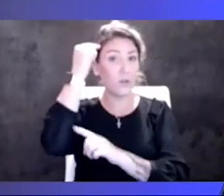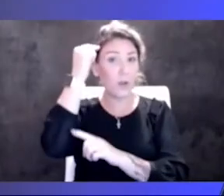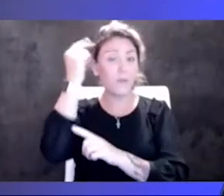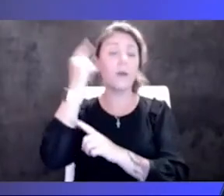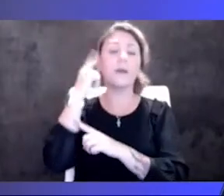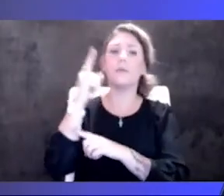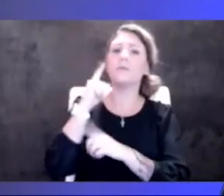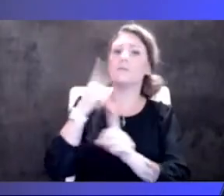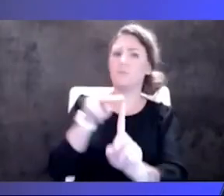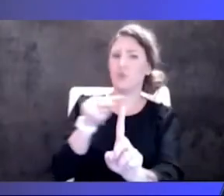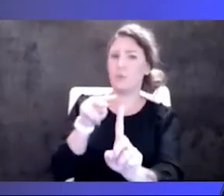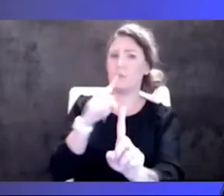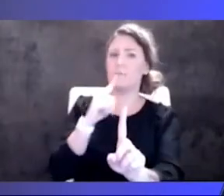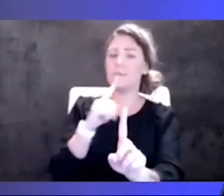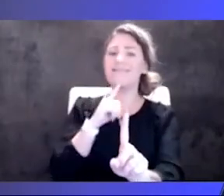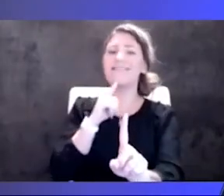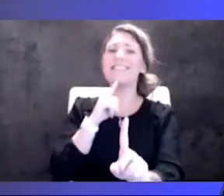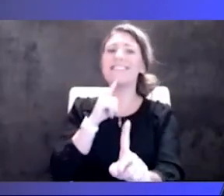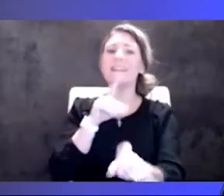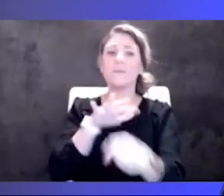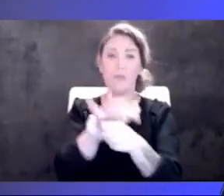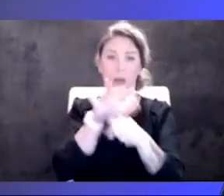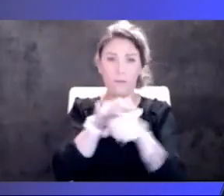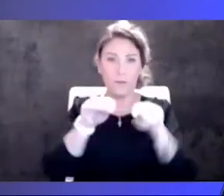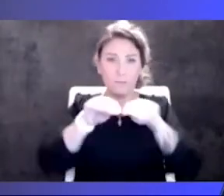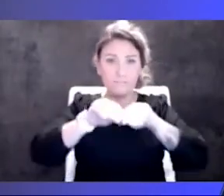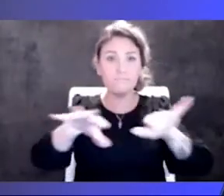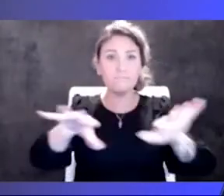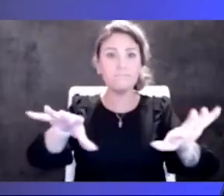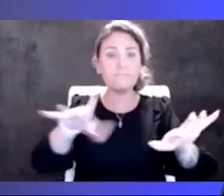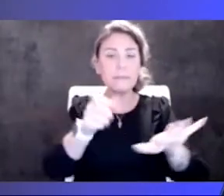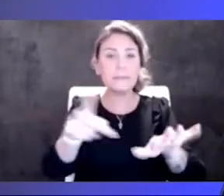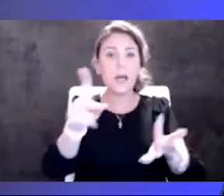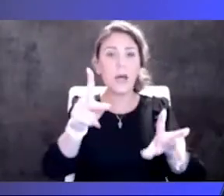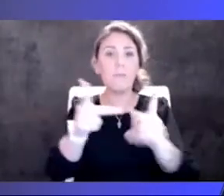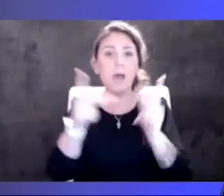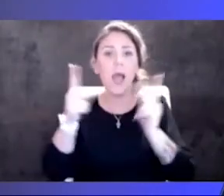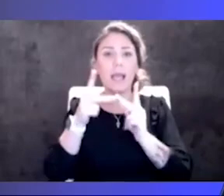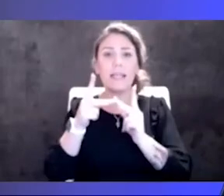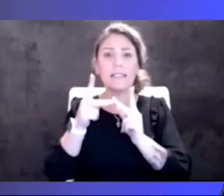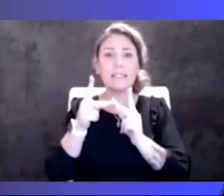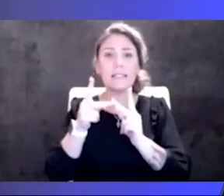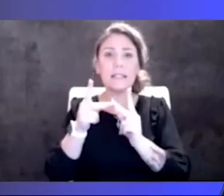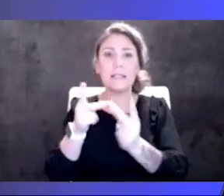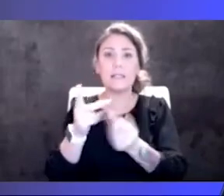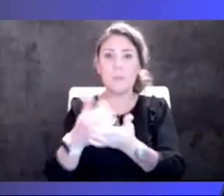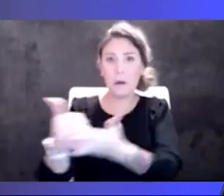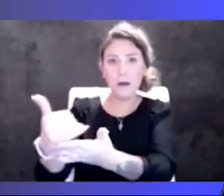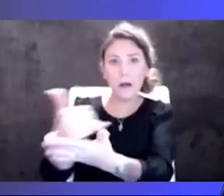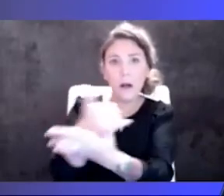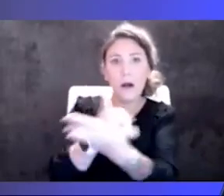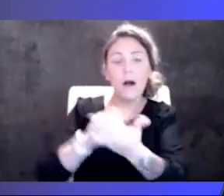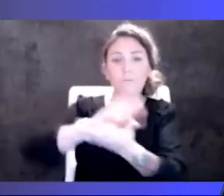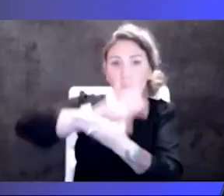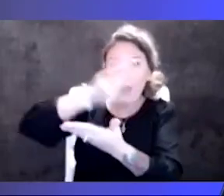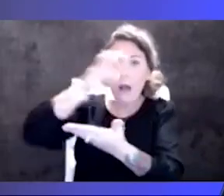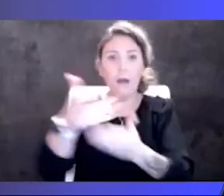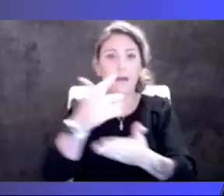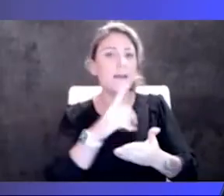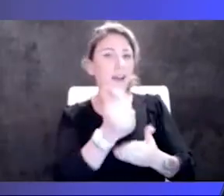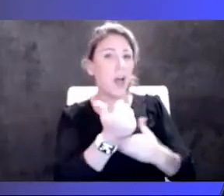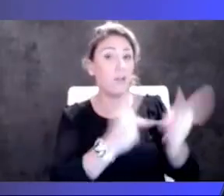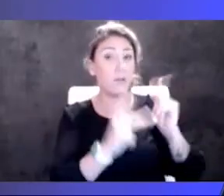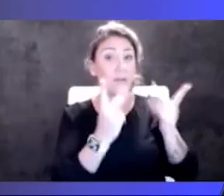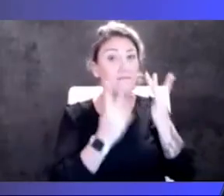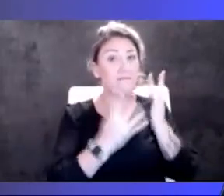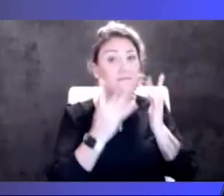there was equitable distribution because what we were seeing was some places polling a lot more and really making it hard for everybody else. So we are